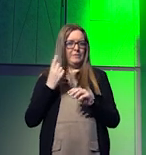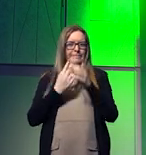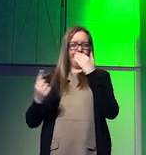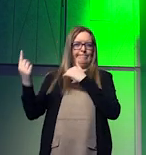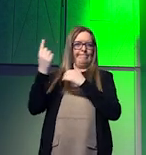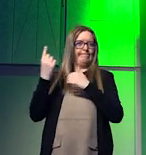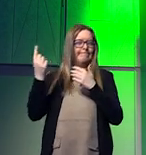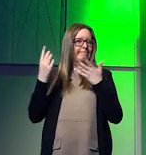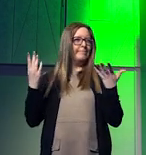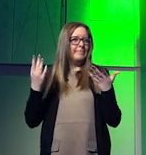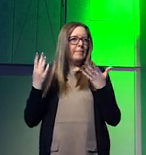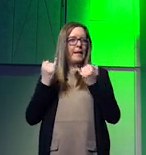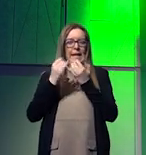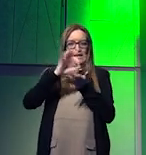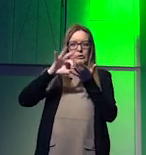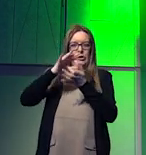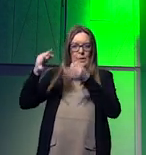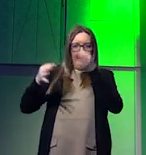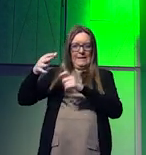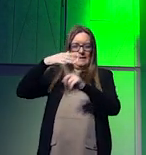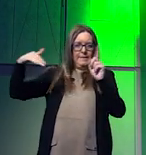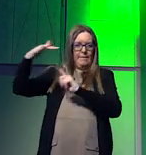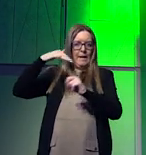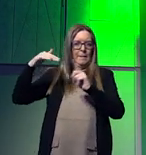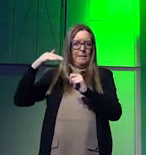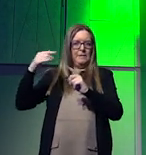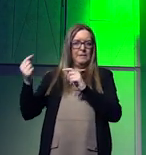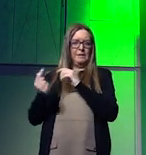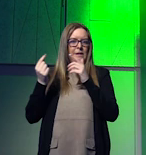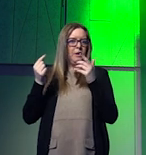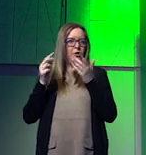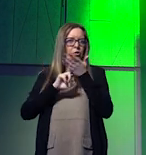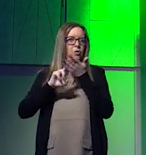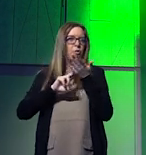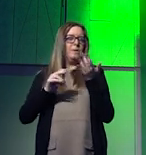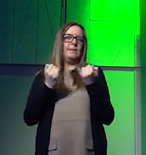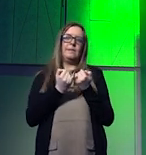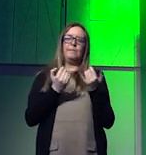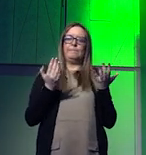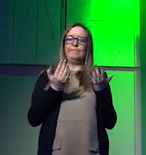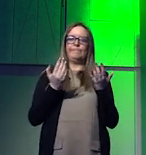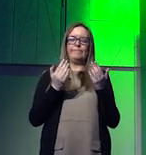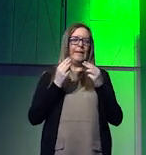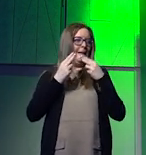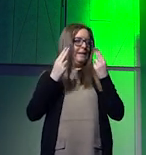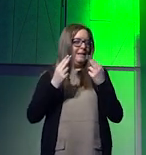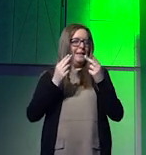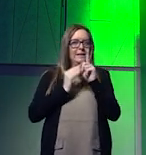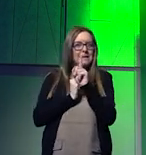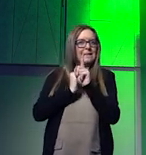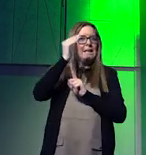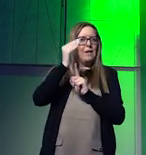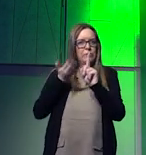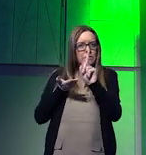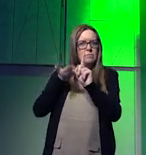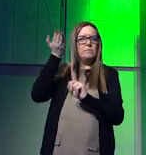global sort of geopolitical environment, which is using or sort of, you know, accelerating towards a breakdown